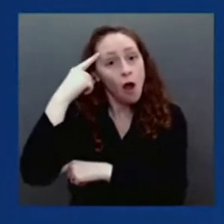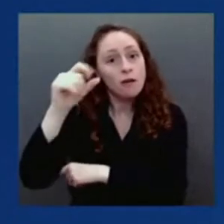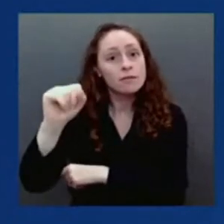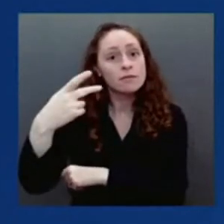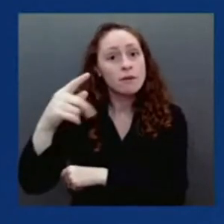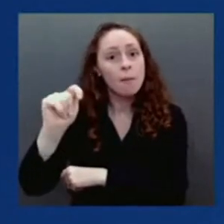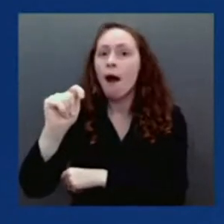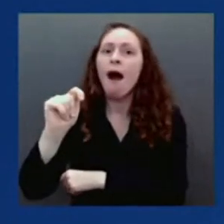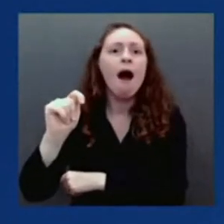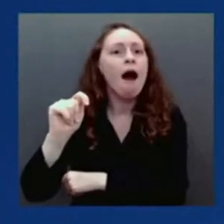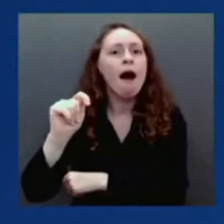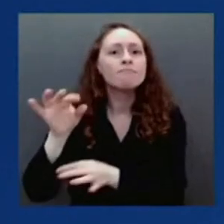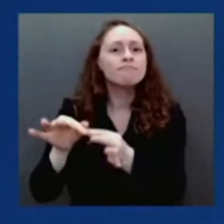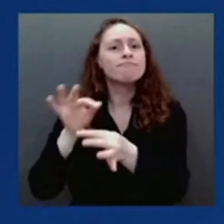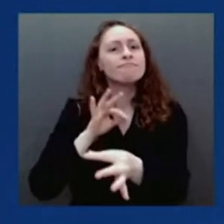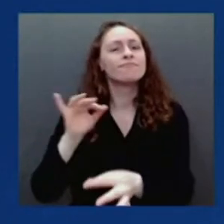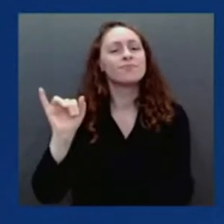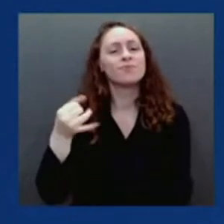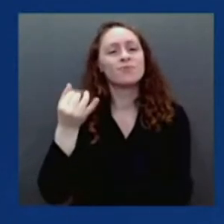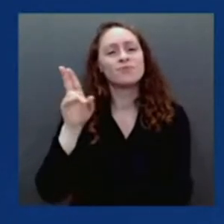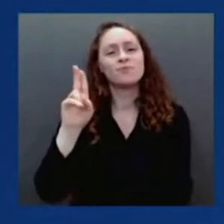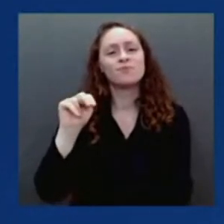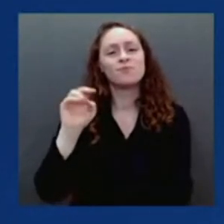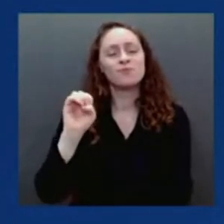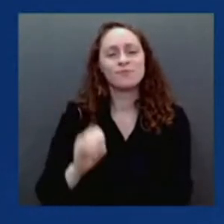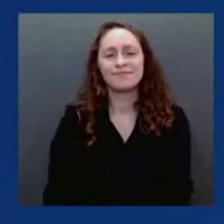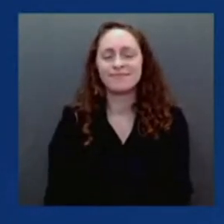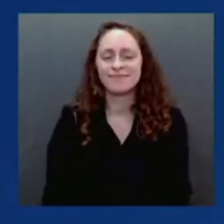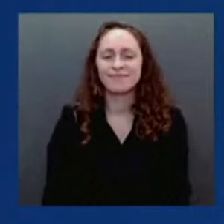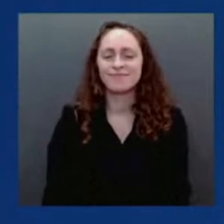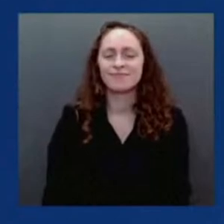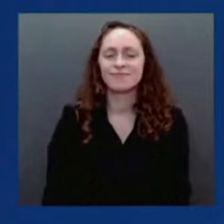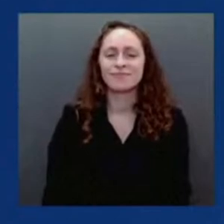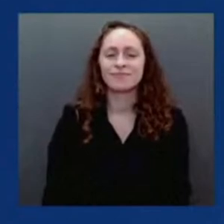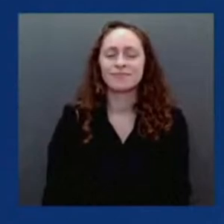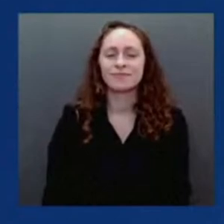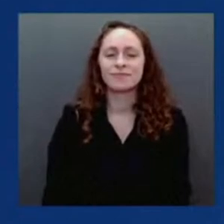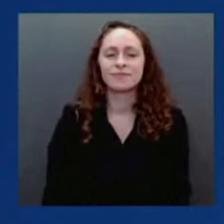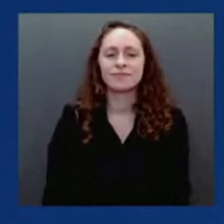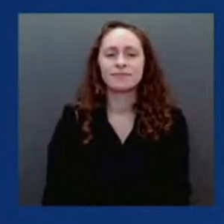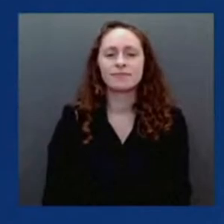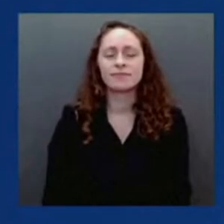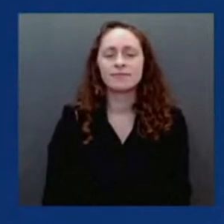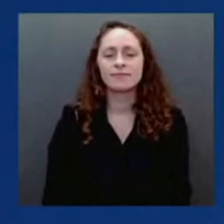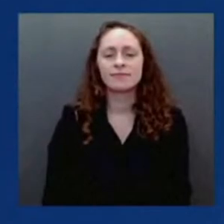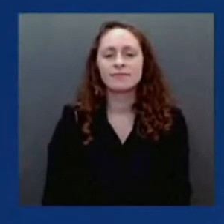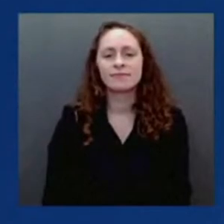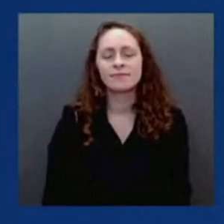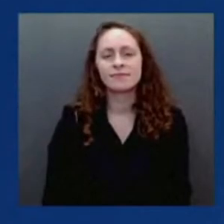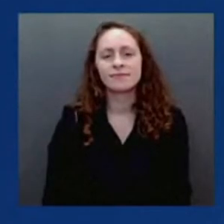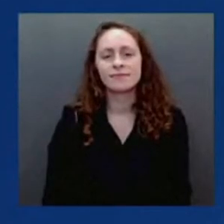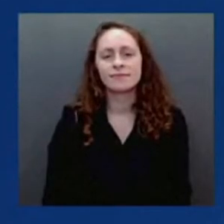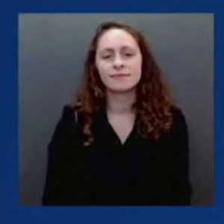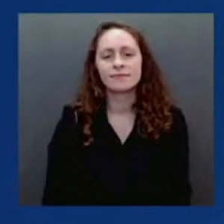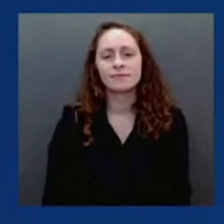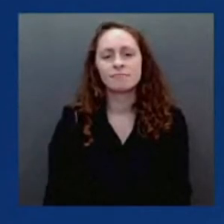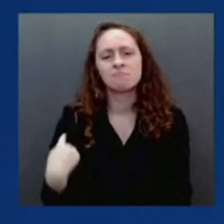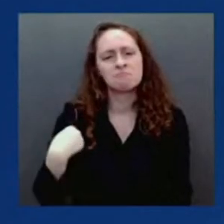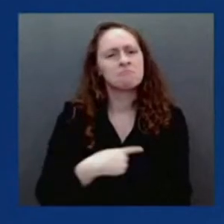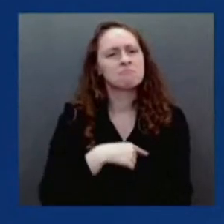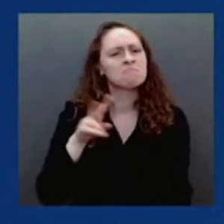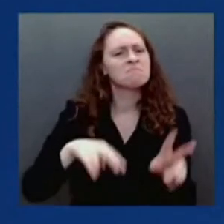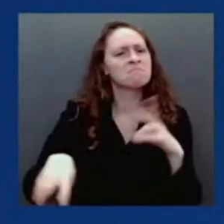first quarter of 2022 per month, and that moves to millions in order to complete the 10 million